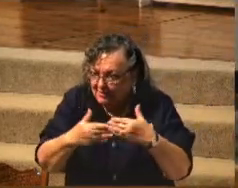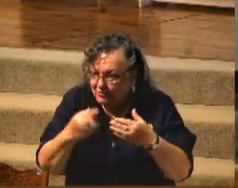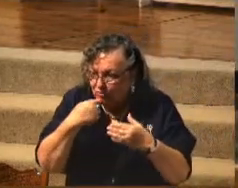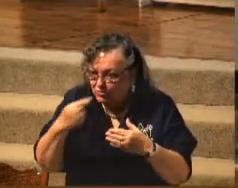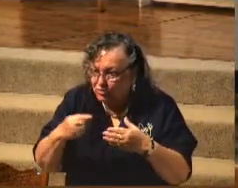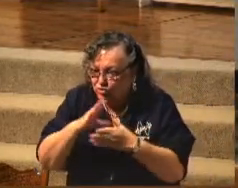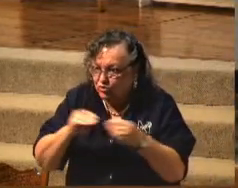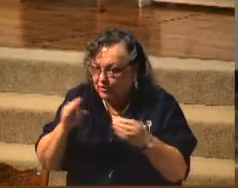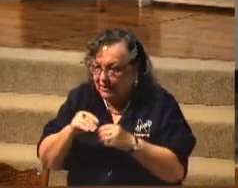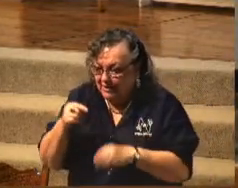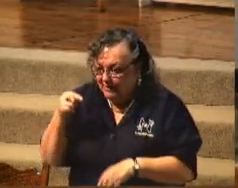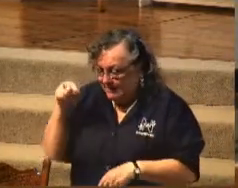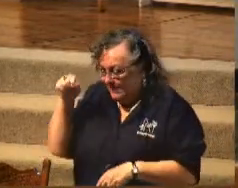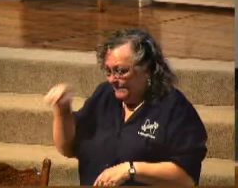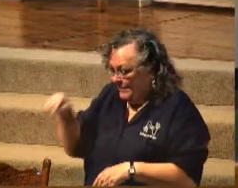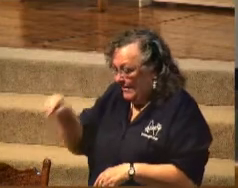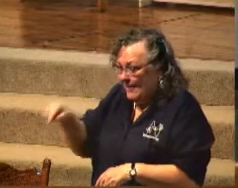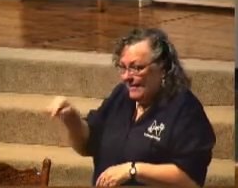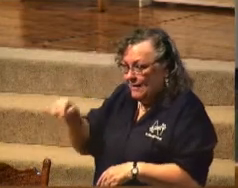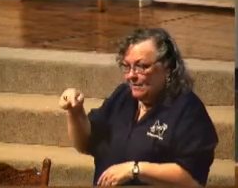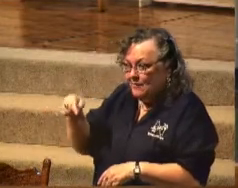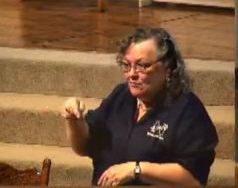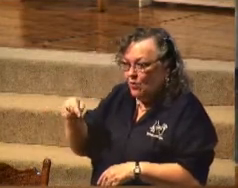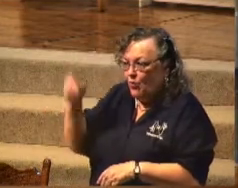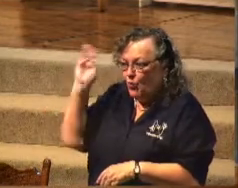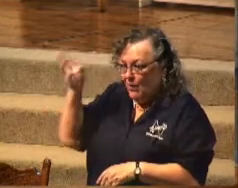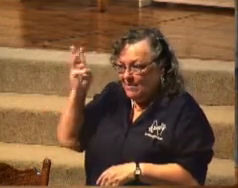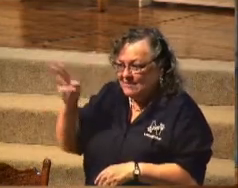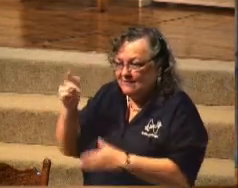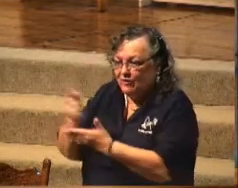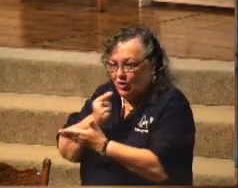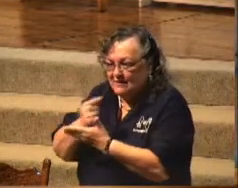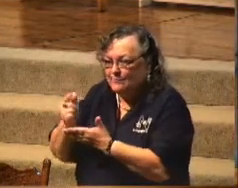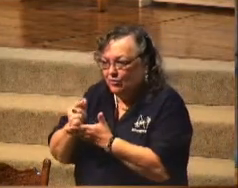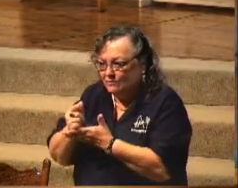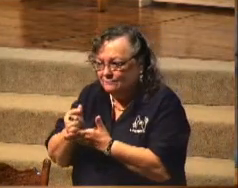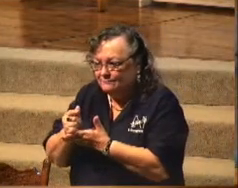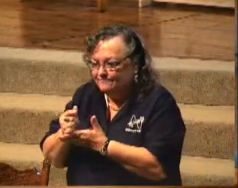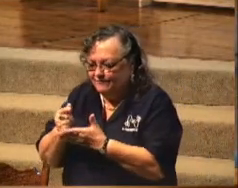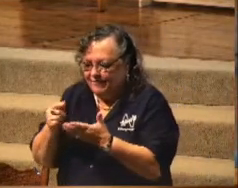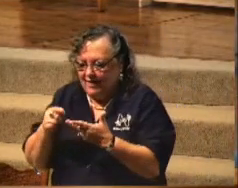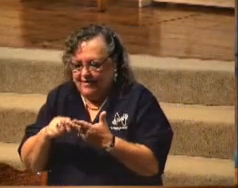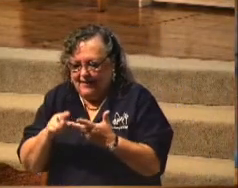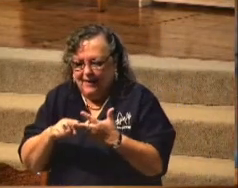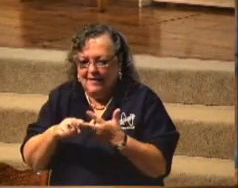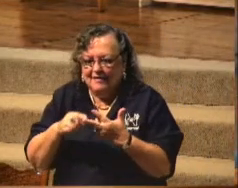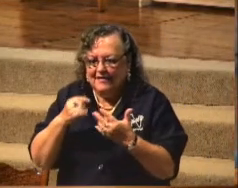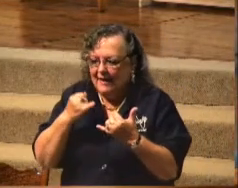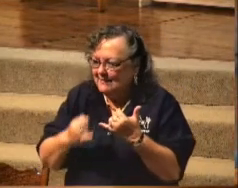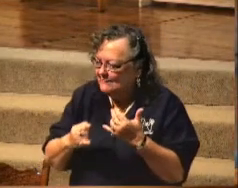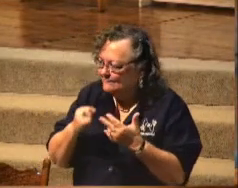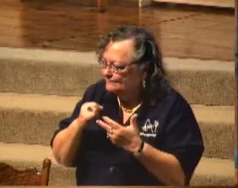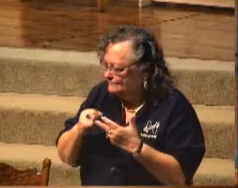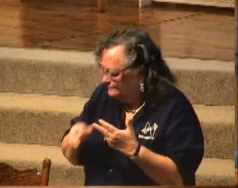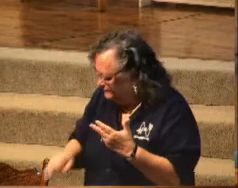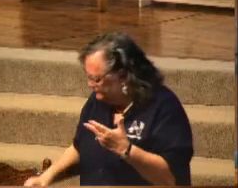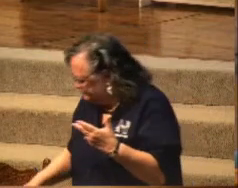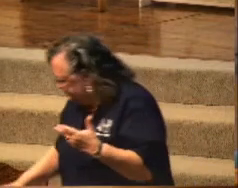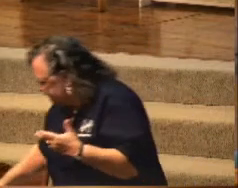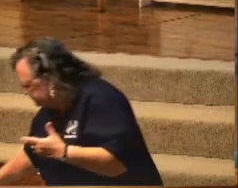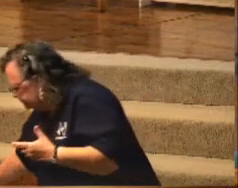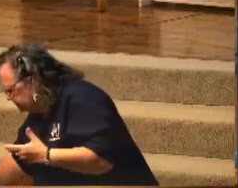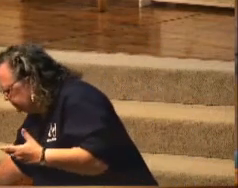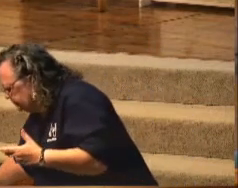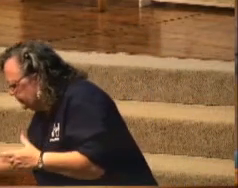He was a witness of the gospel. Walk with God. Witness the gospel. And last, I wish that we had more